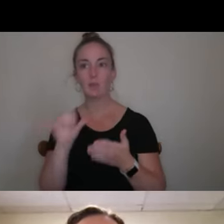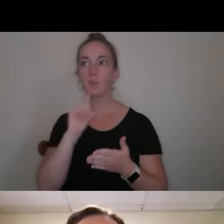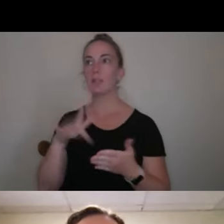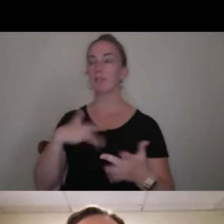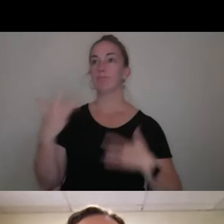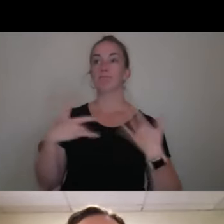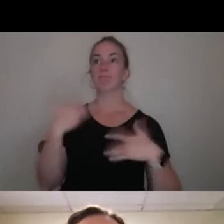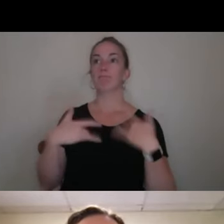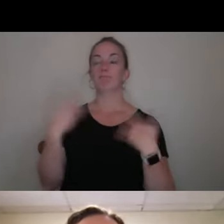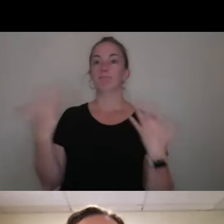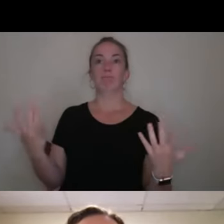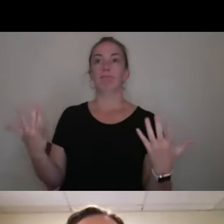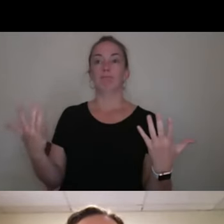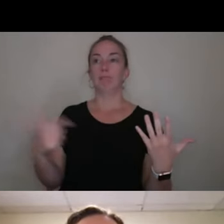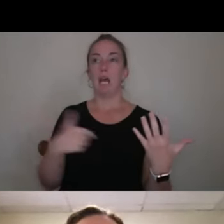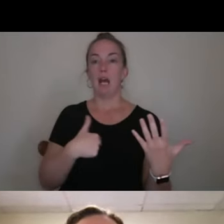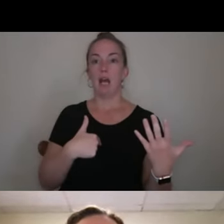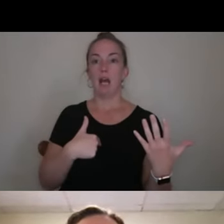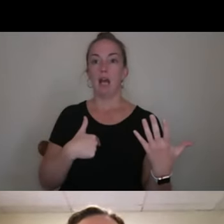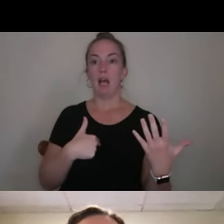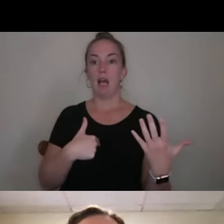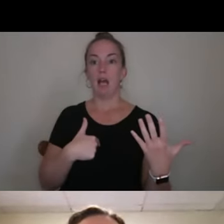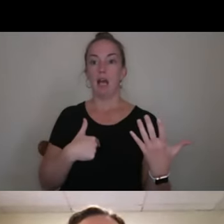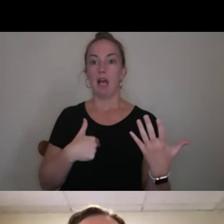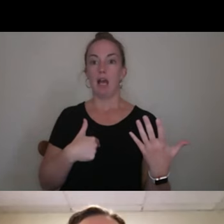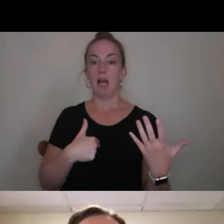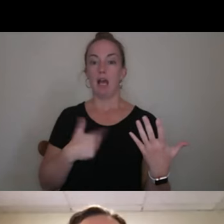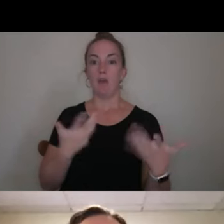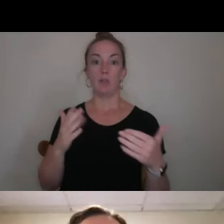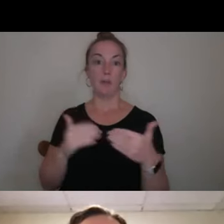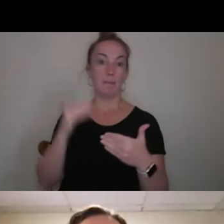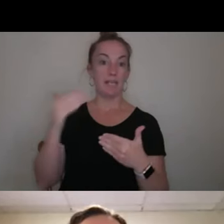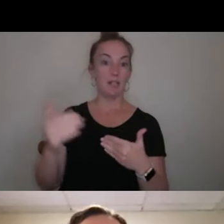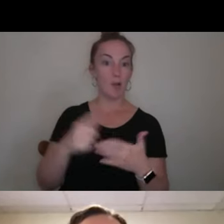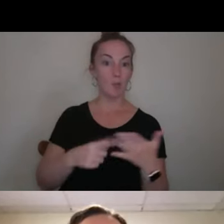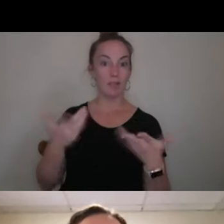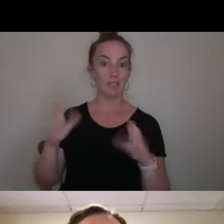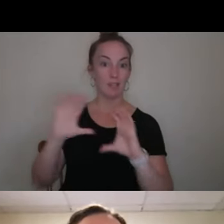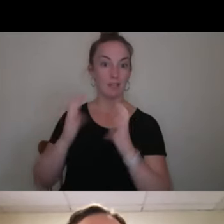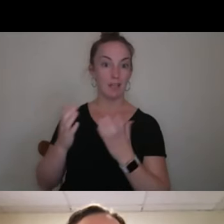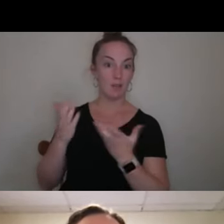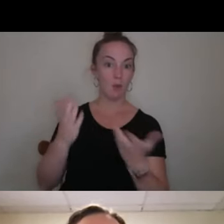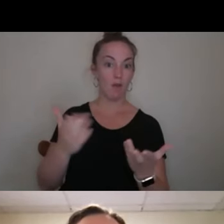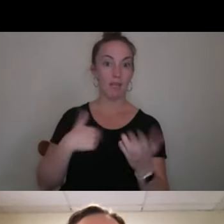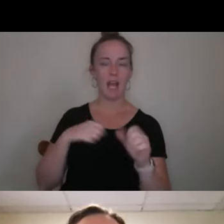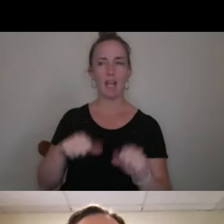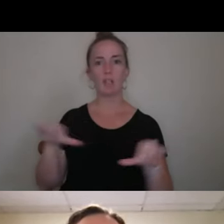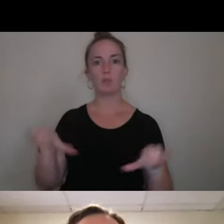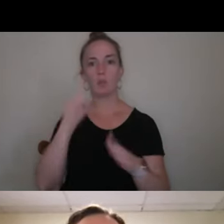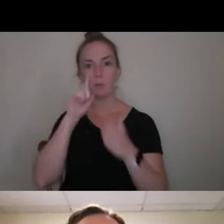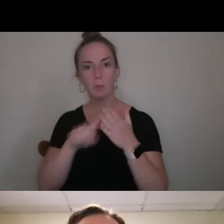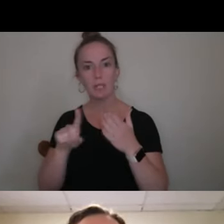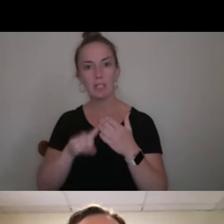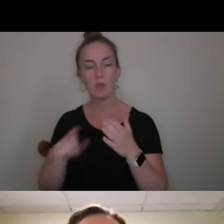me just because I had gone kind of gone beyond the classes offered and so I was able to do research for a semester with him.